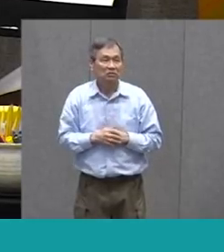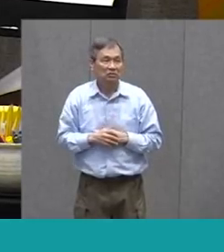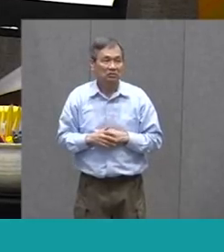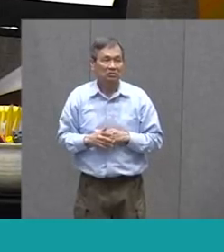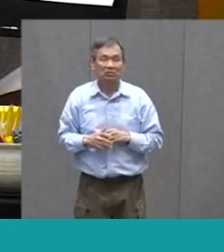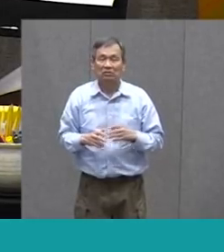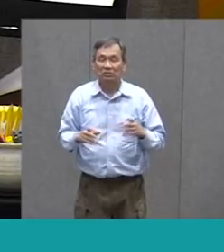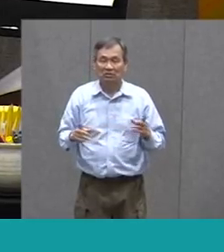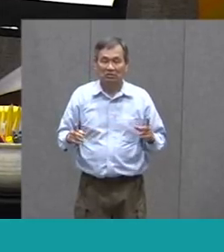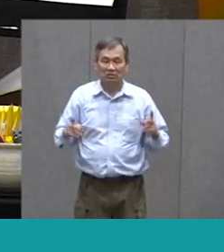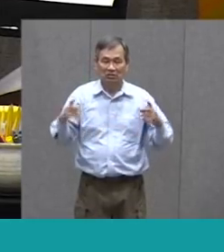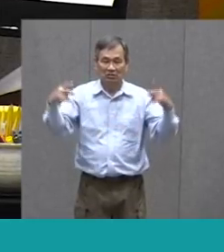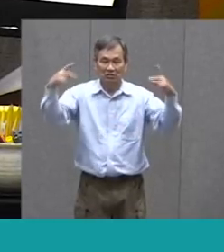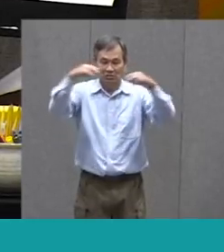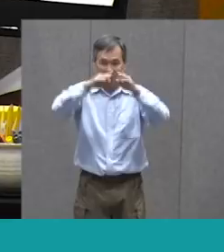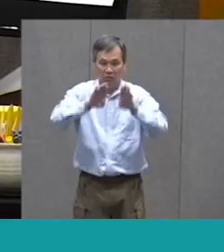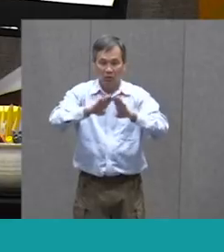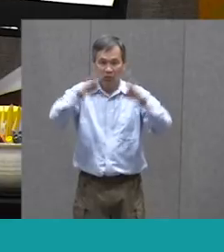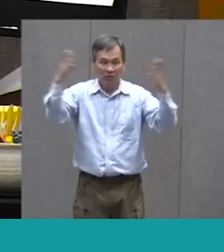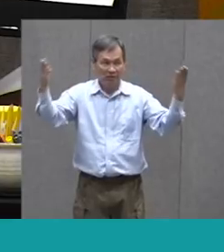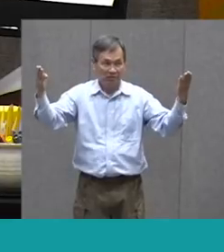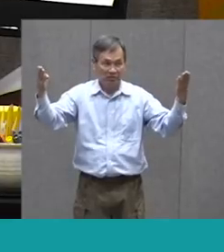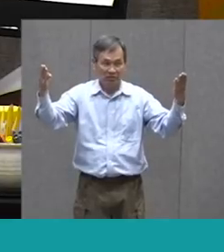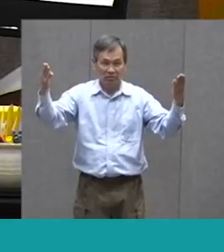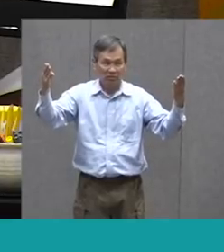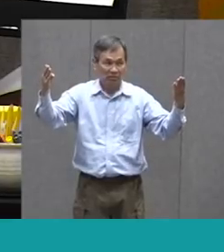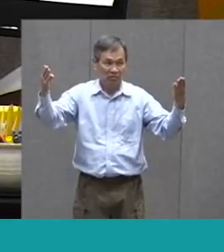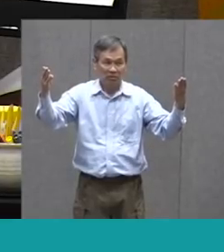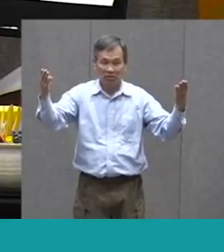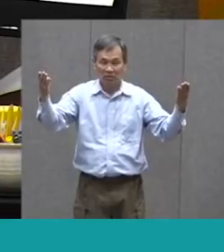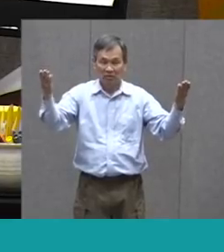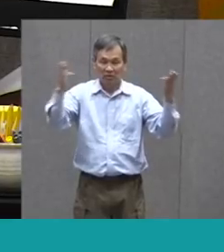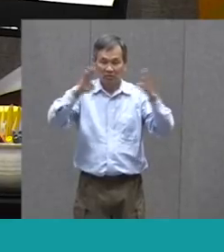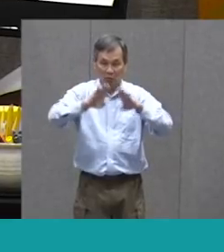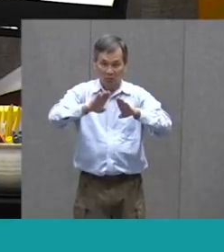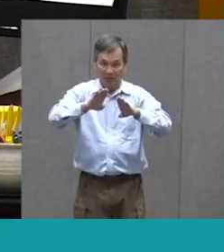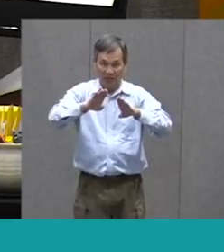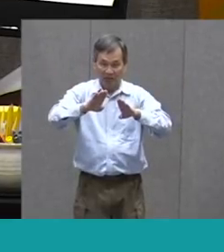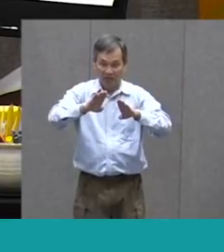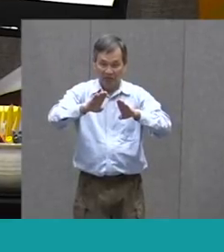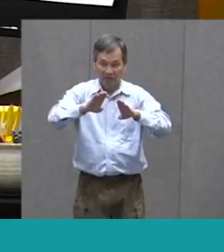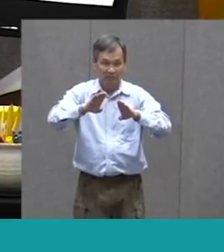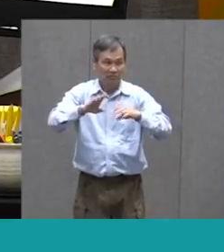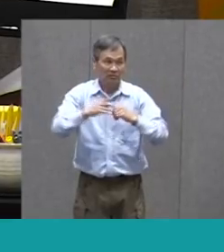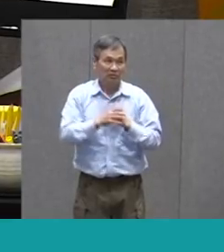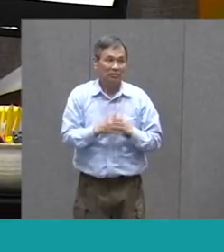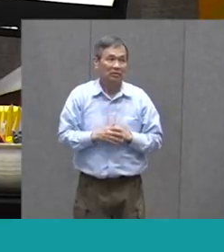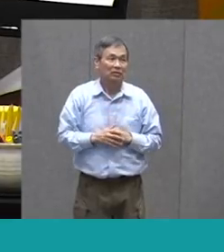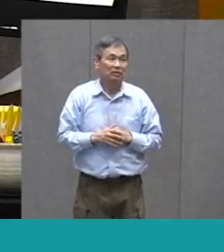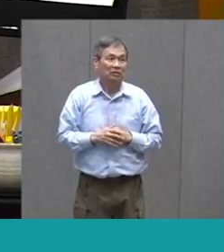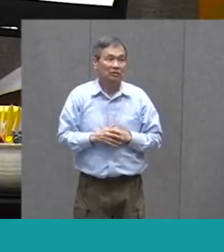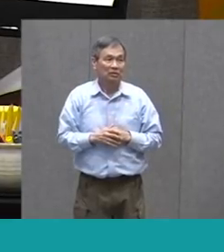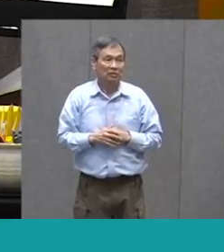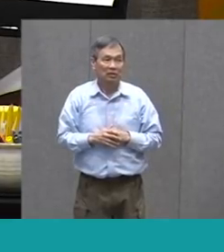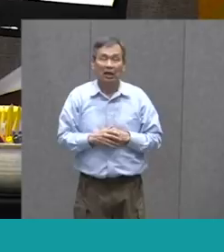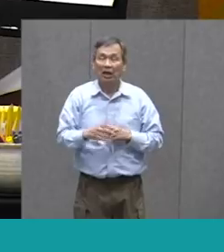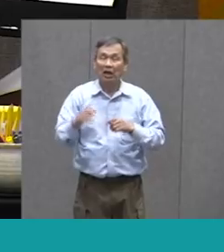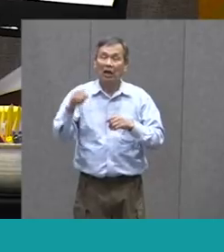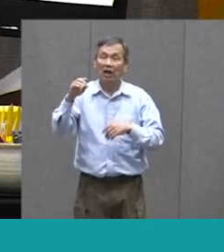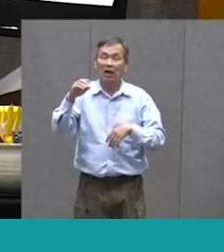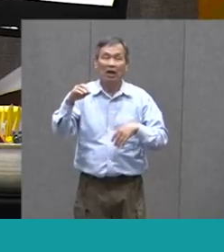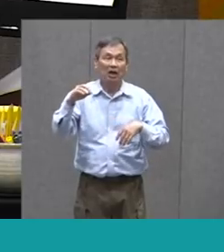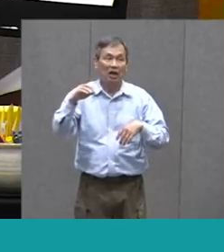Flat And Cut The Top Off Go Backwards And Then What I've Done Is I've Drawn